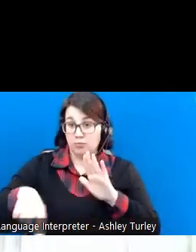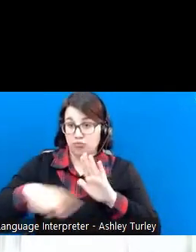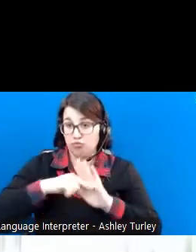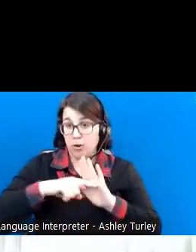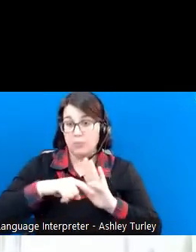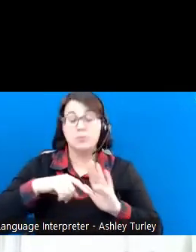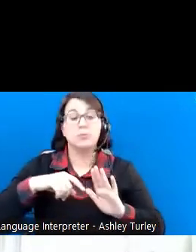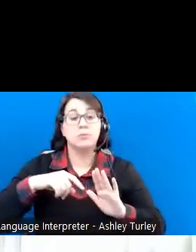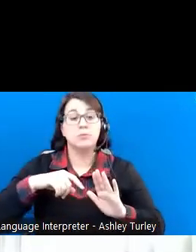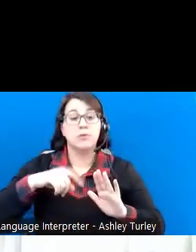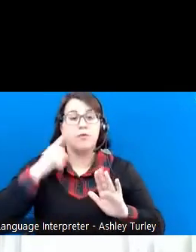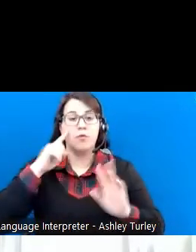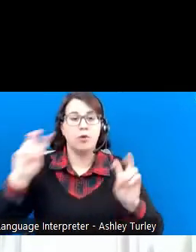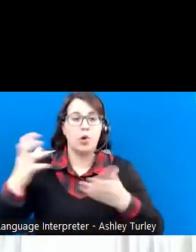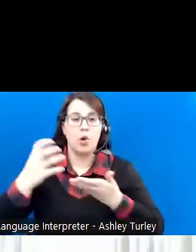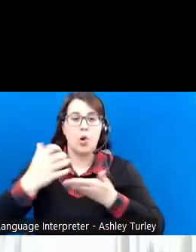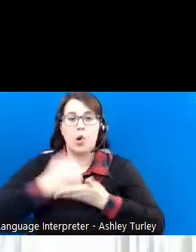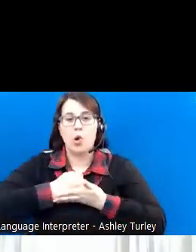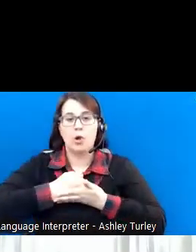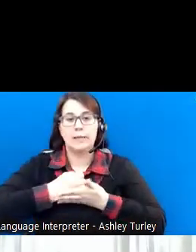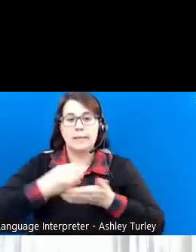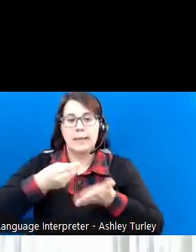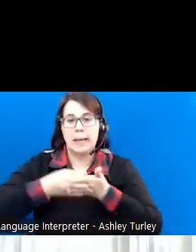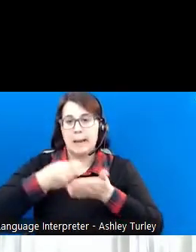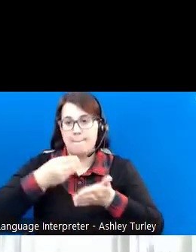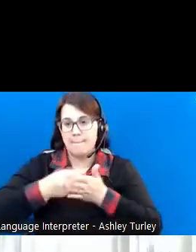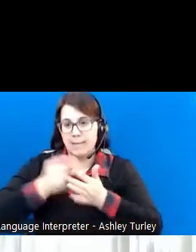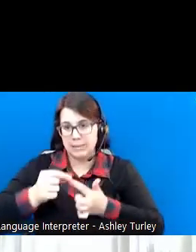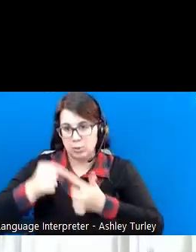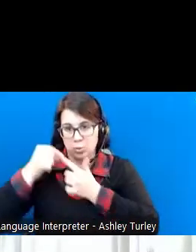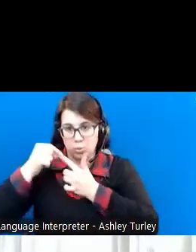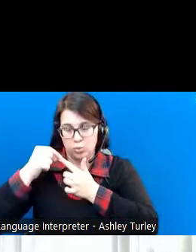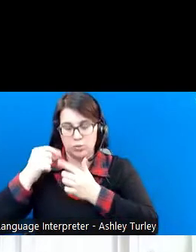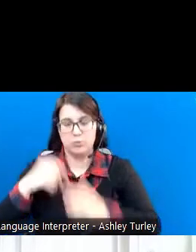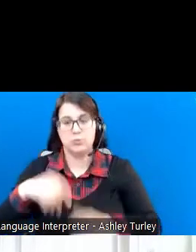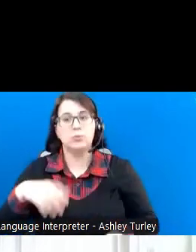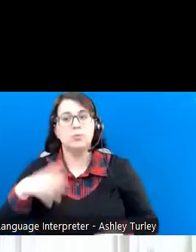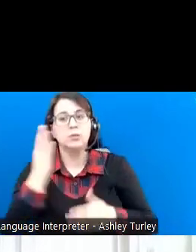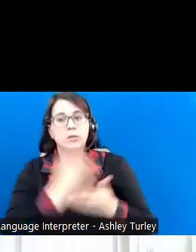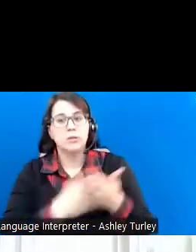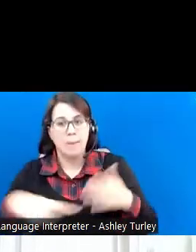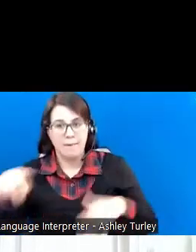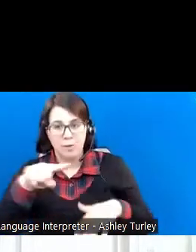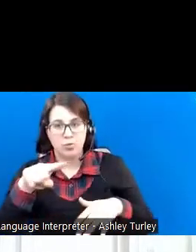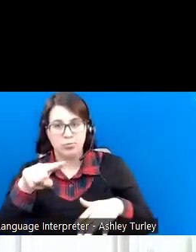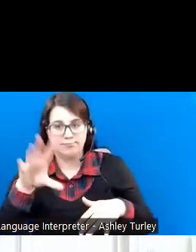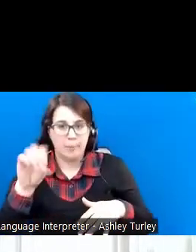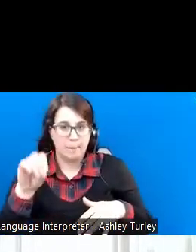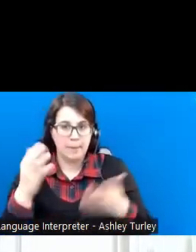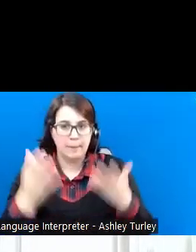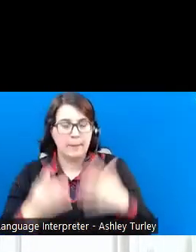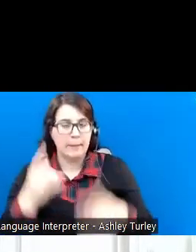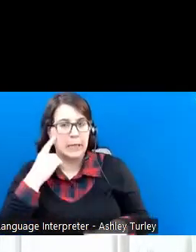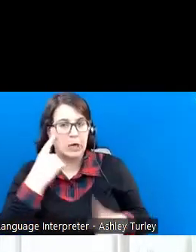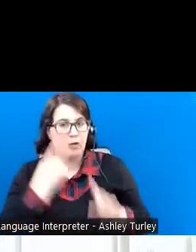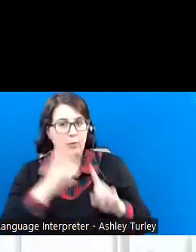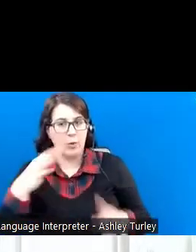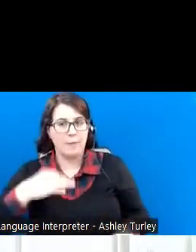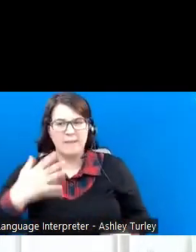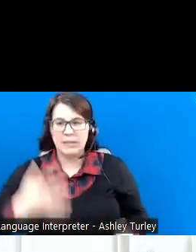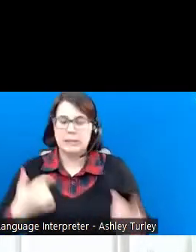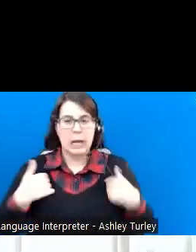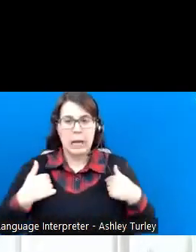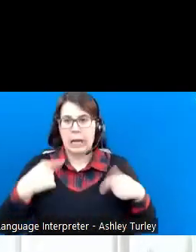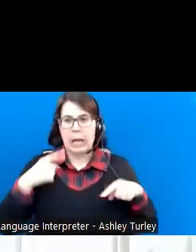exclusion. So some of you providers may hear from your beneficiaries, I